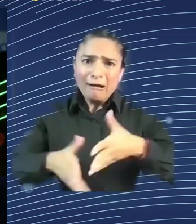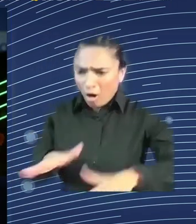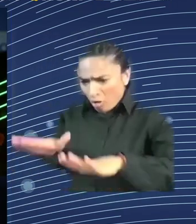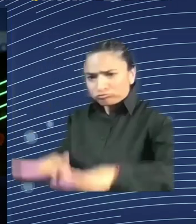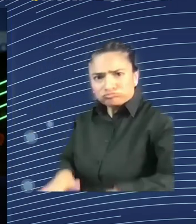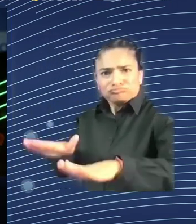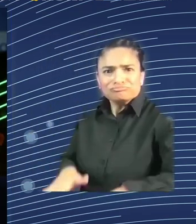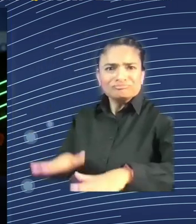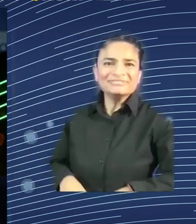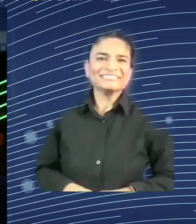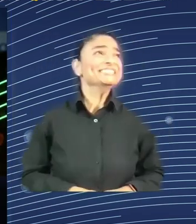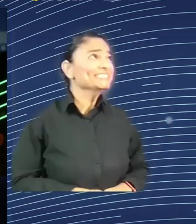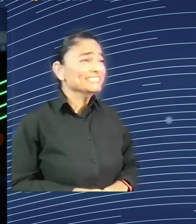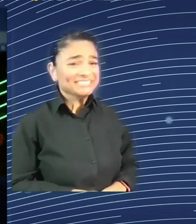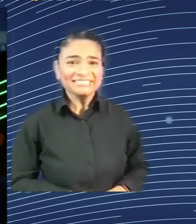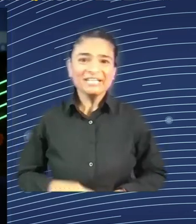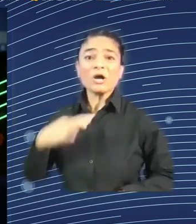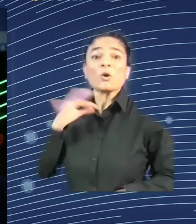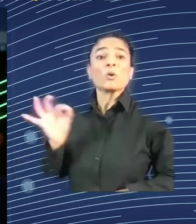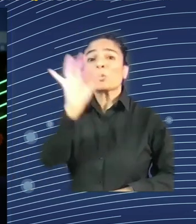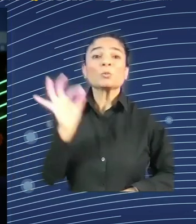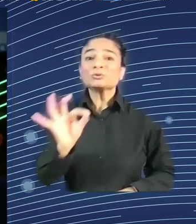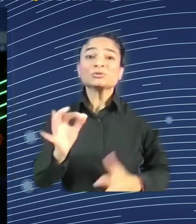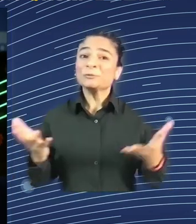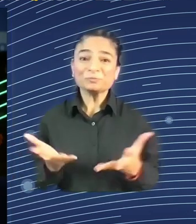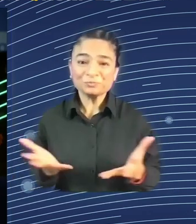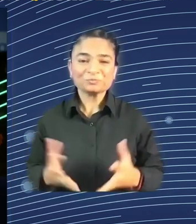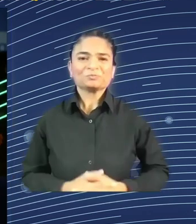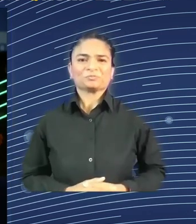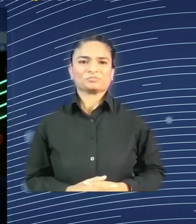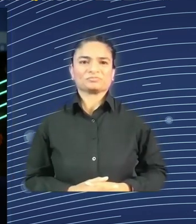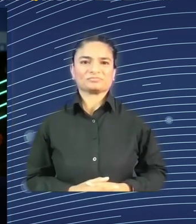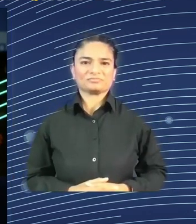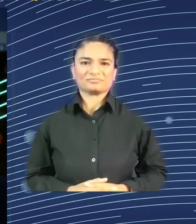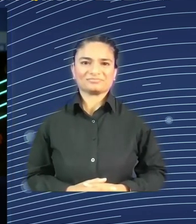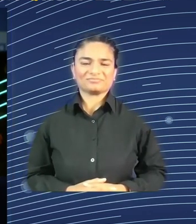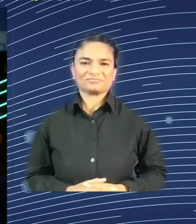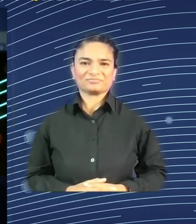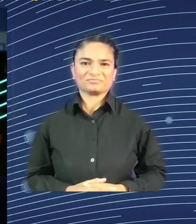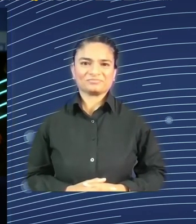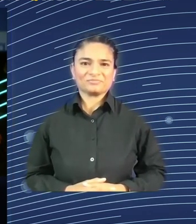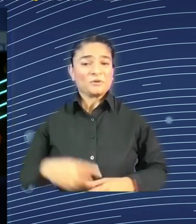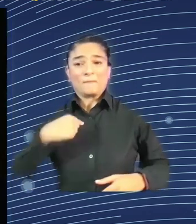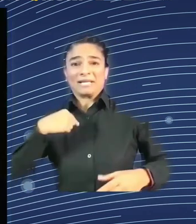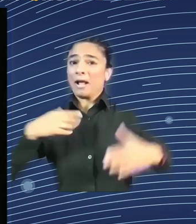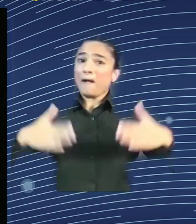learning. Could you tell myself and our esteemed audience a little more about yourself and what it is that you do?